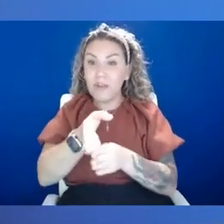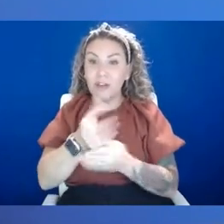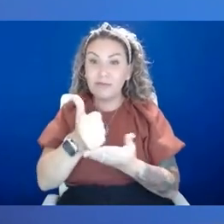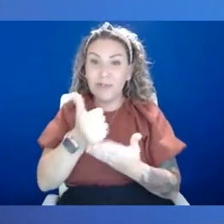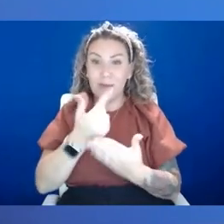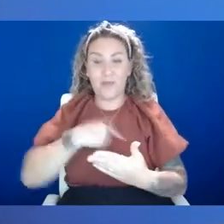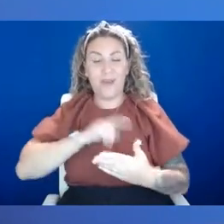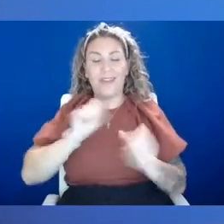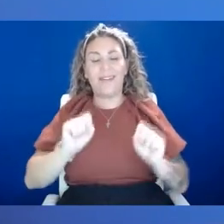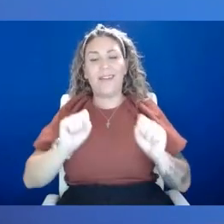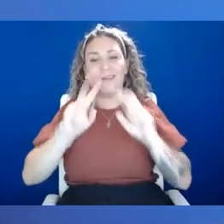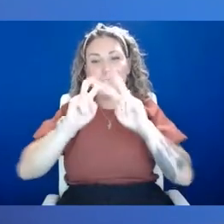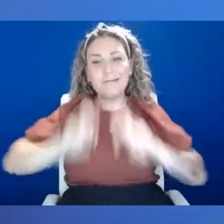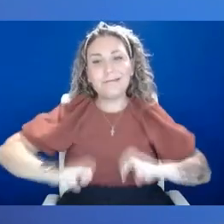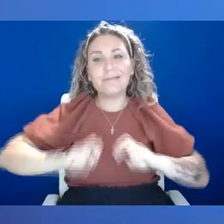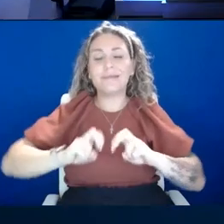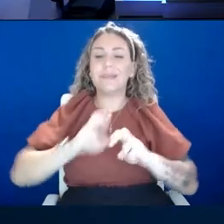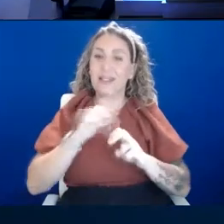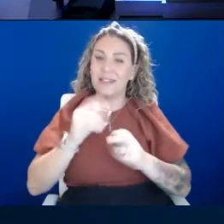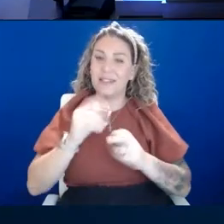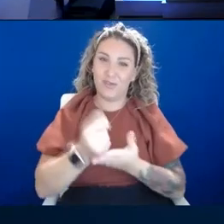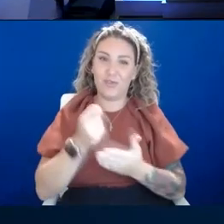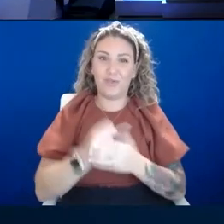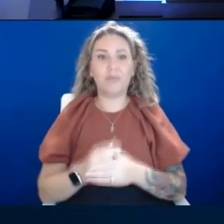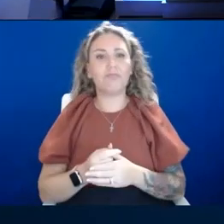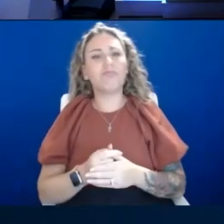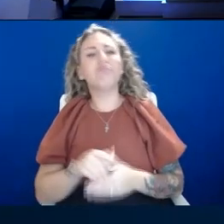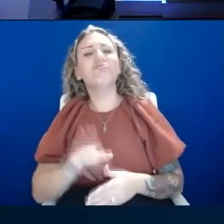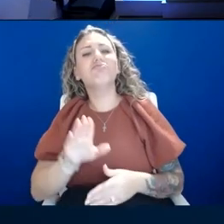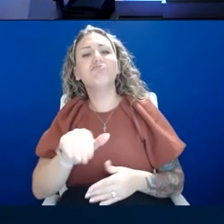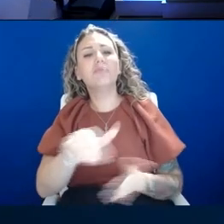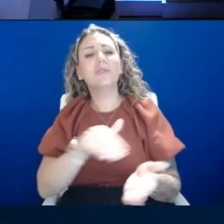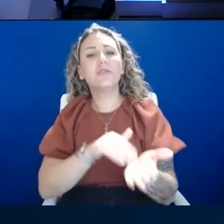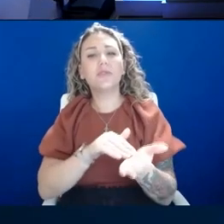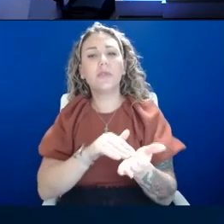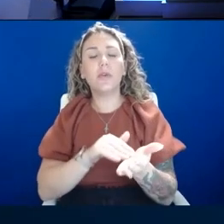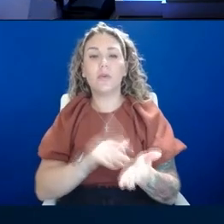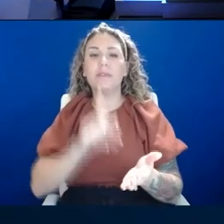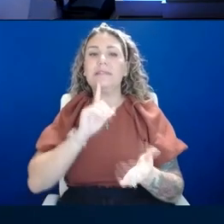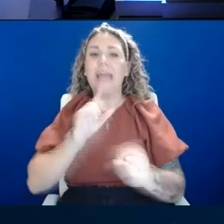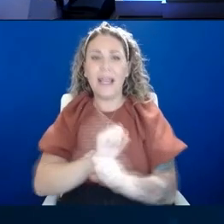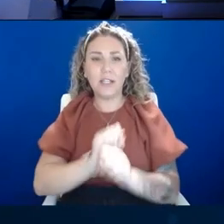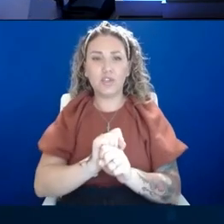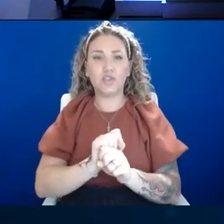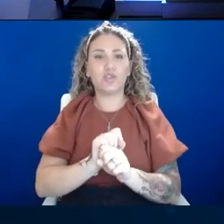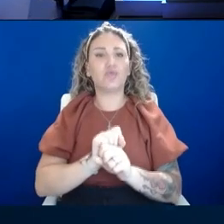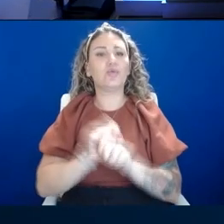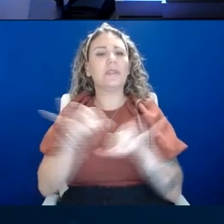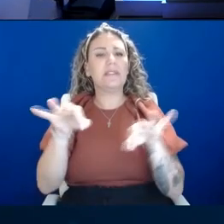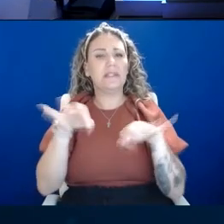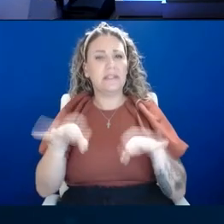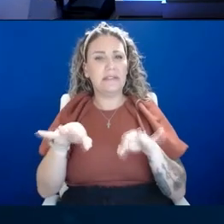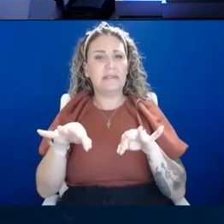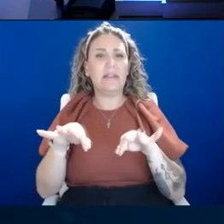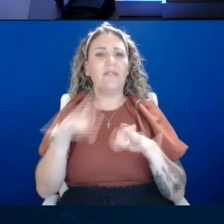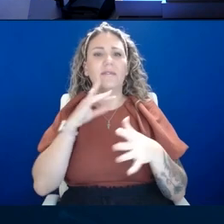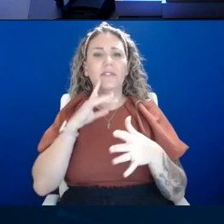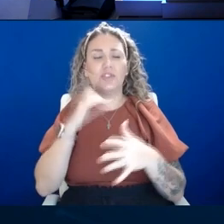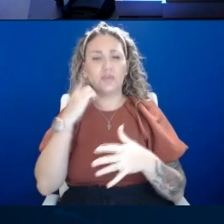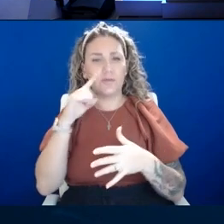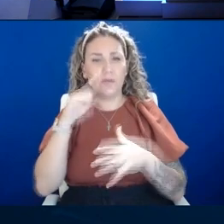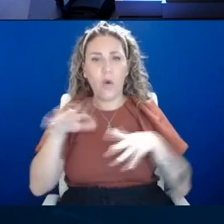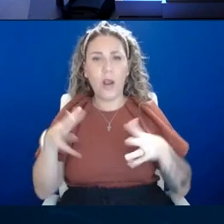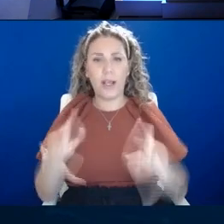and treat. Dr. Trevestad, what is the true definition of anxiety? You talked a little bit about it, but what should we be